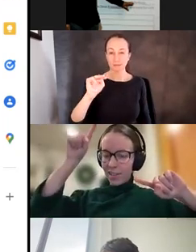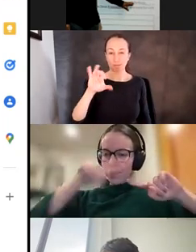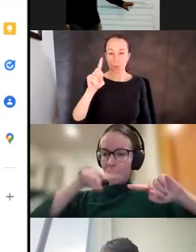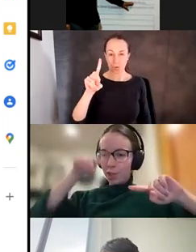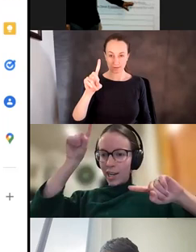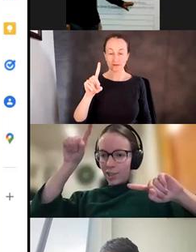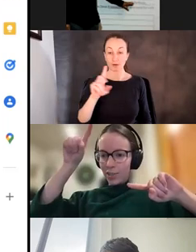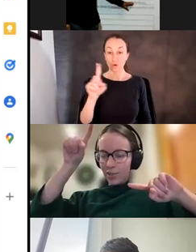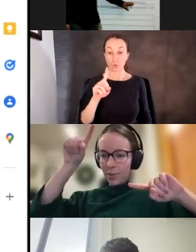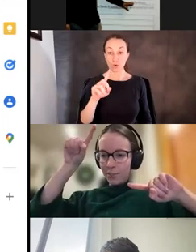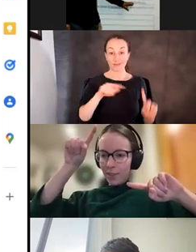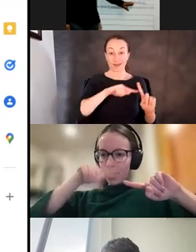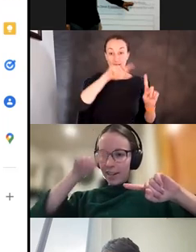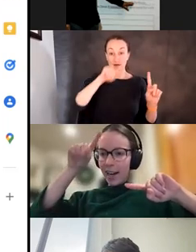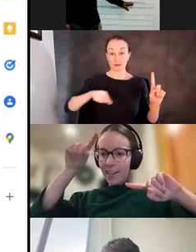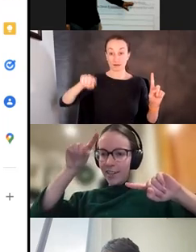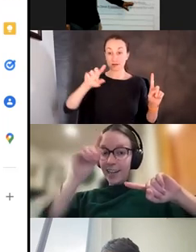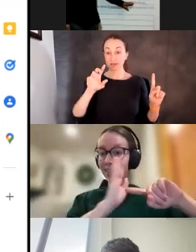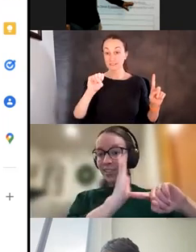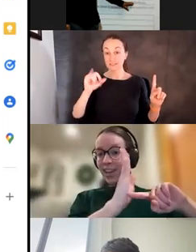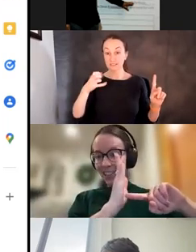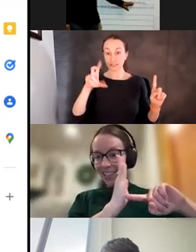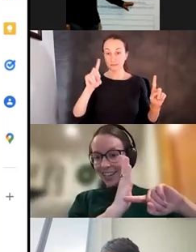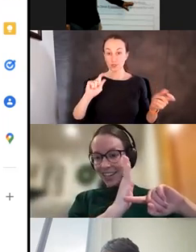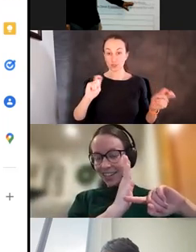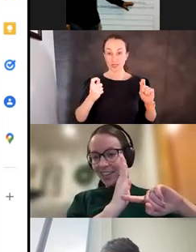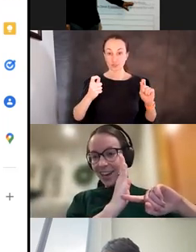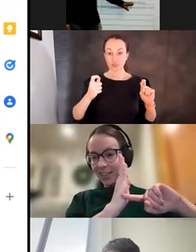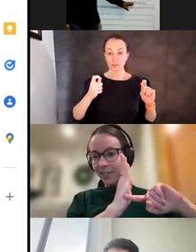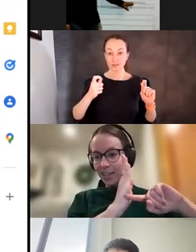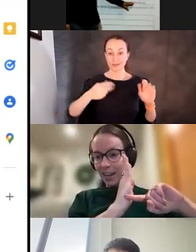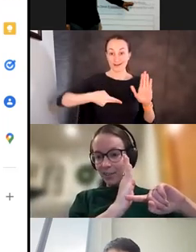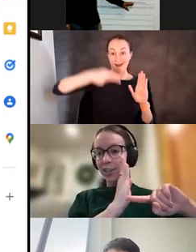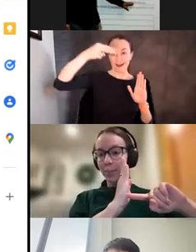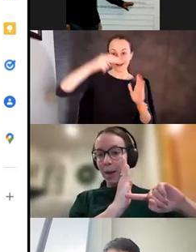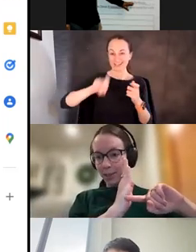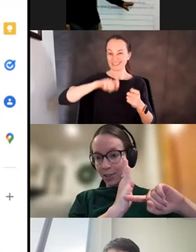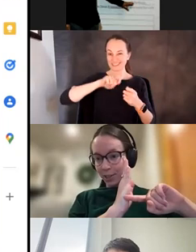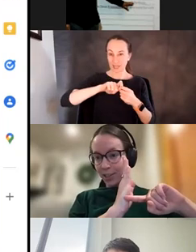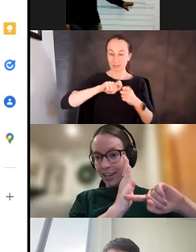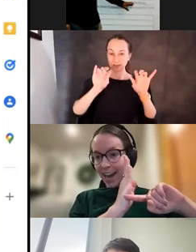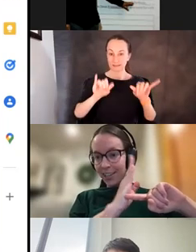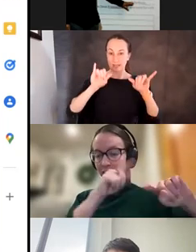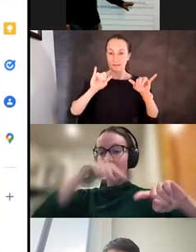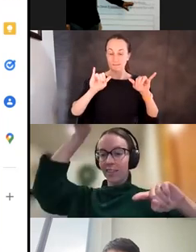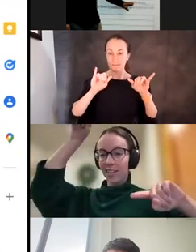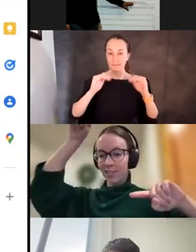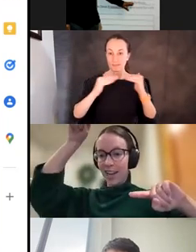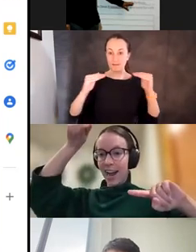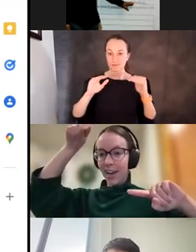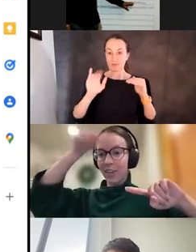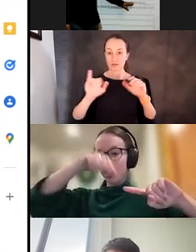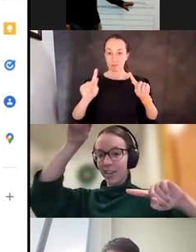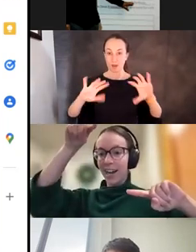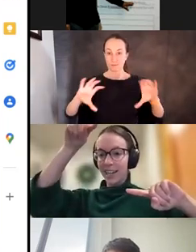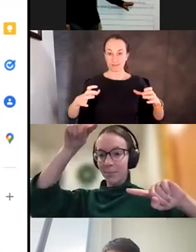the sigmoid changes, uh, height at exactly the activity level that your population is currently at. So that things